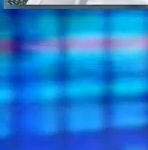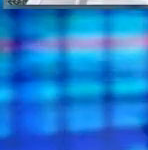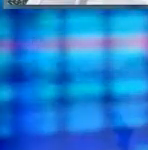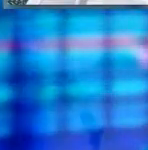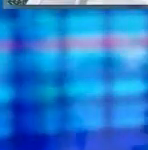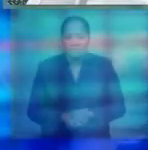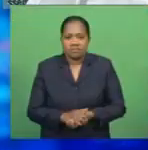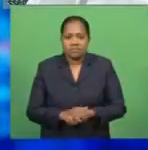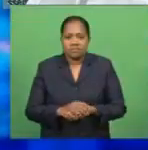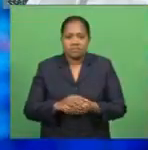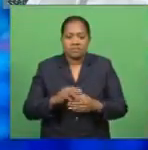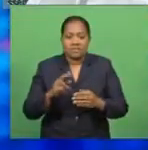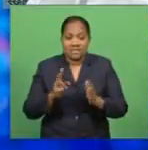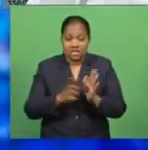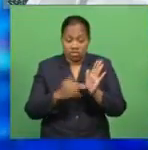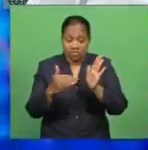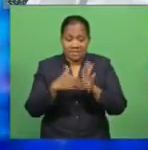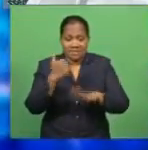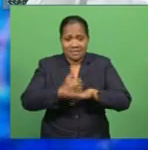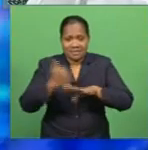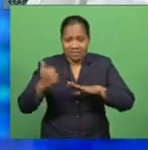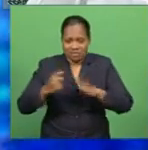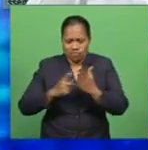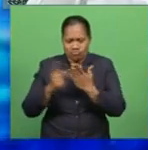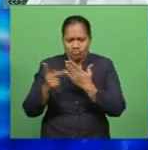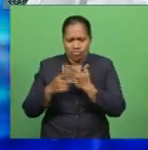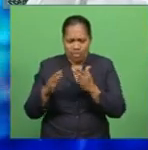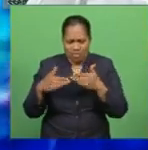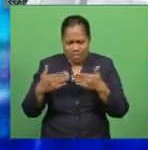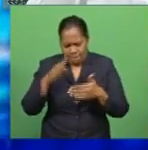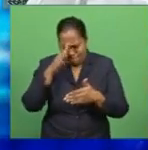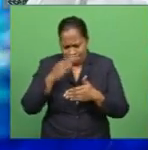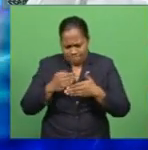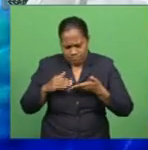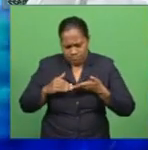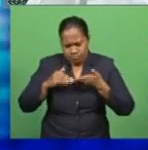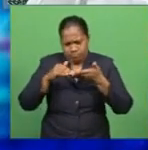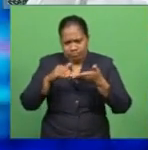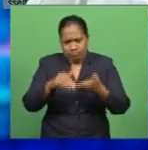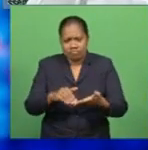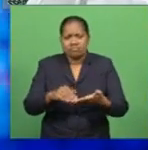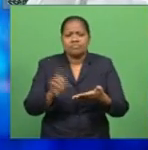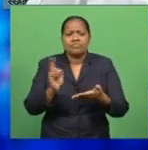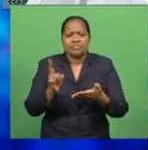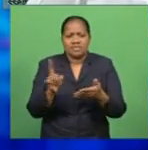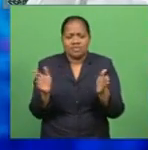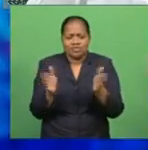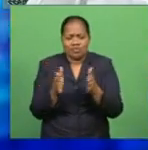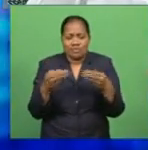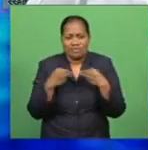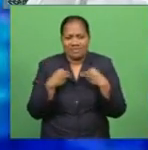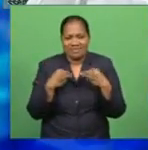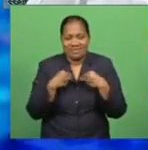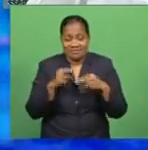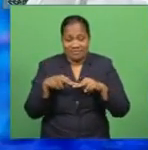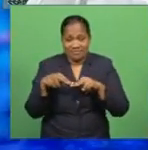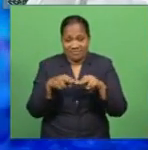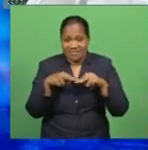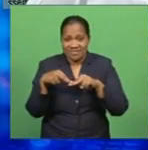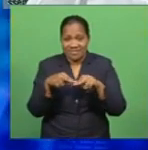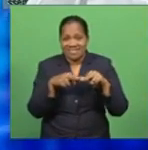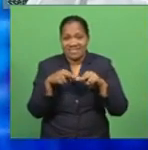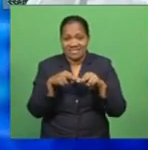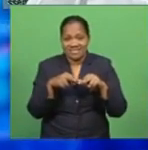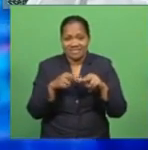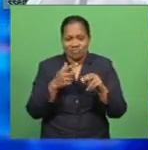A New Zealand government program is now hoping to assist small and medium-sized enterprises in Fiji, navigate out of the drastic impact